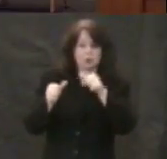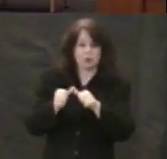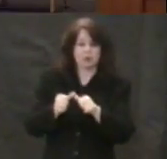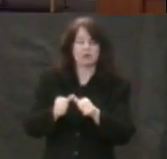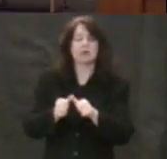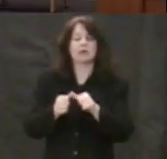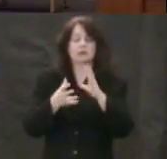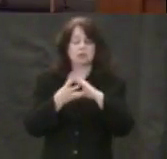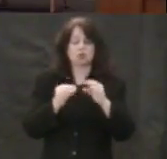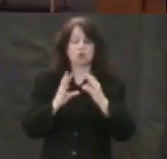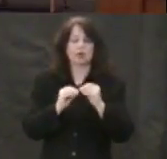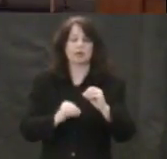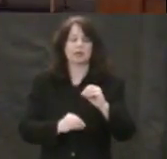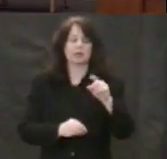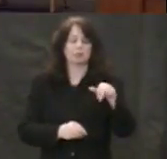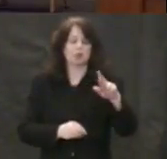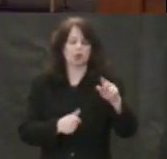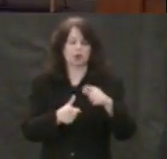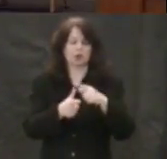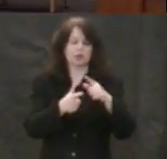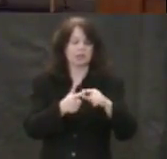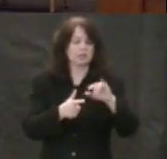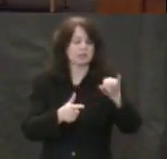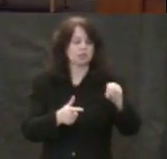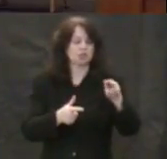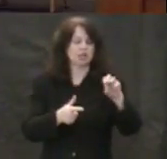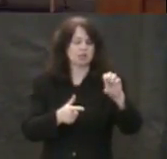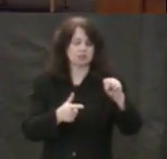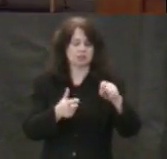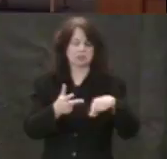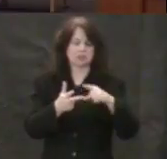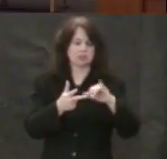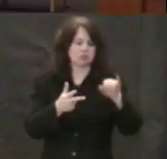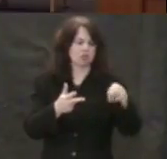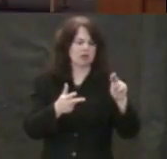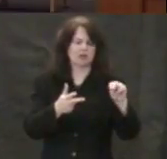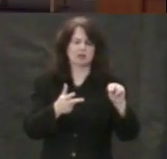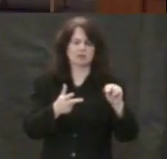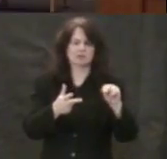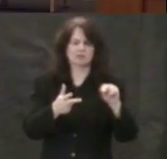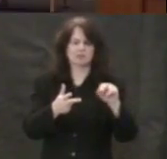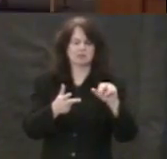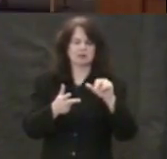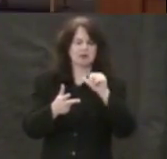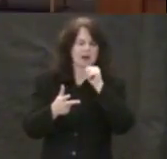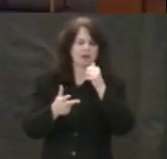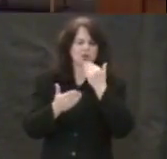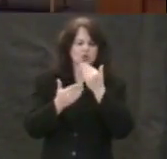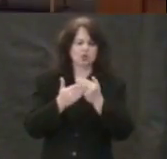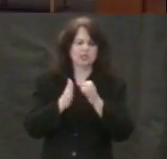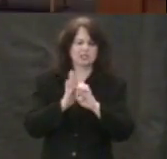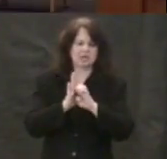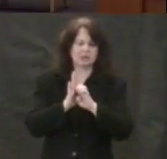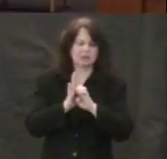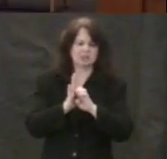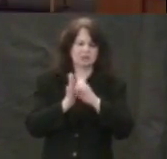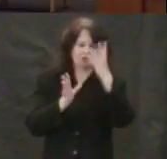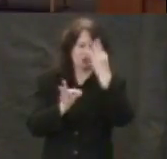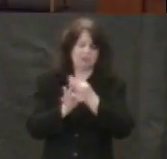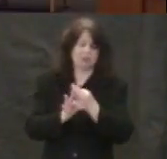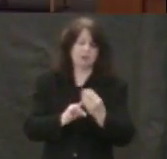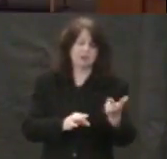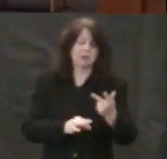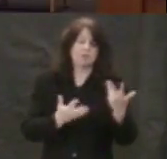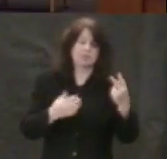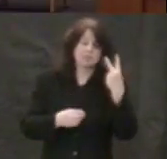and John do not come off as shining examples of the faith. True, they have seen an amazing